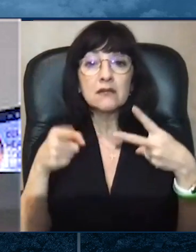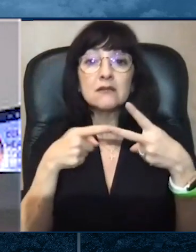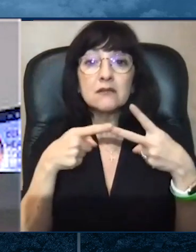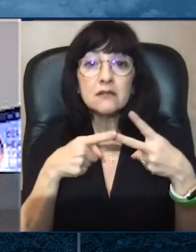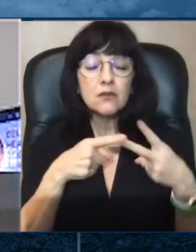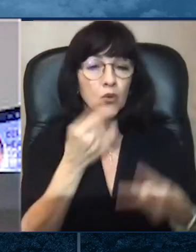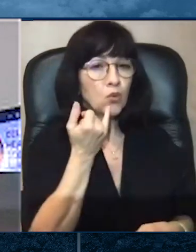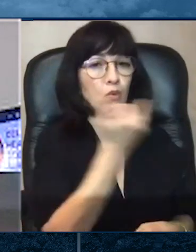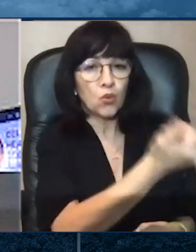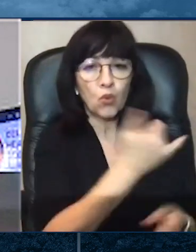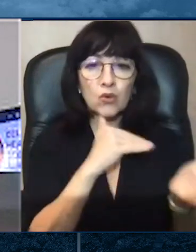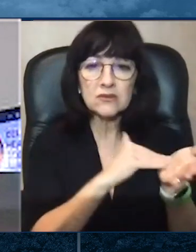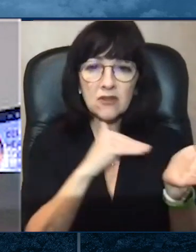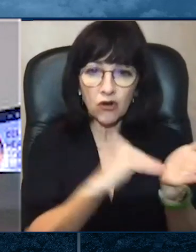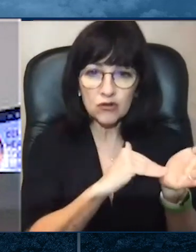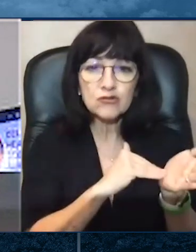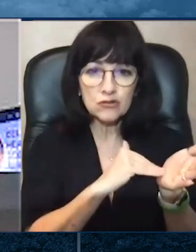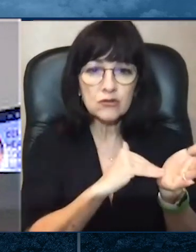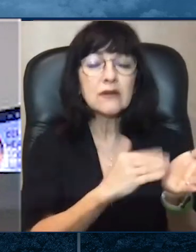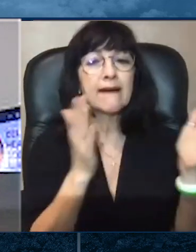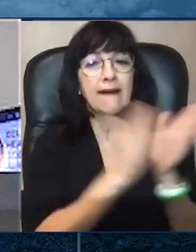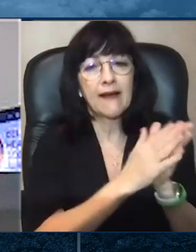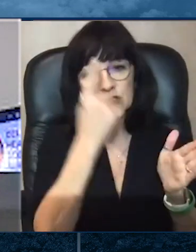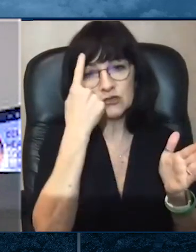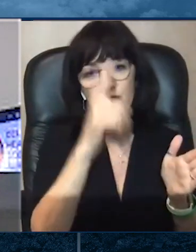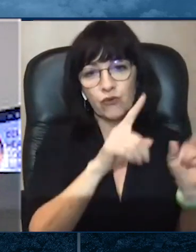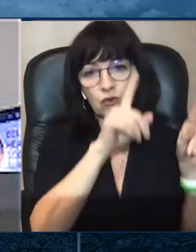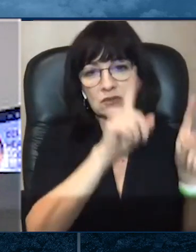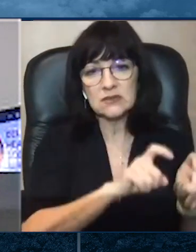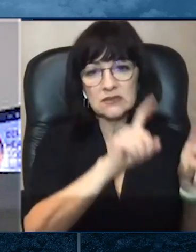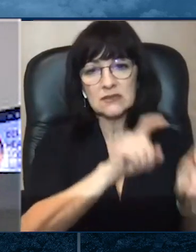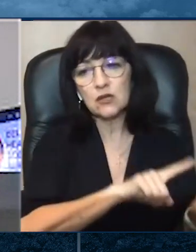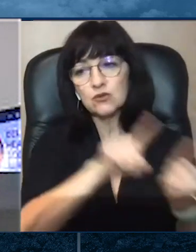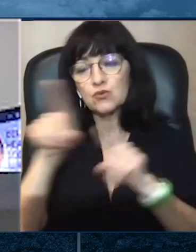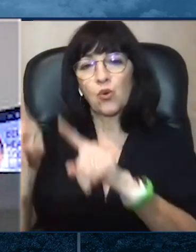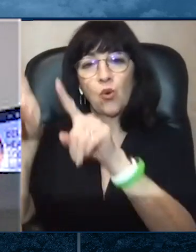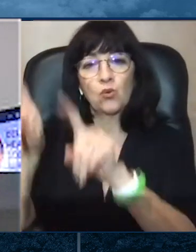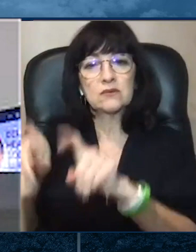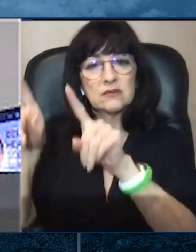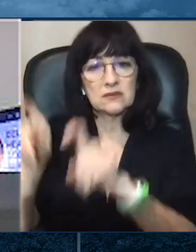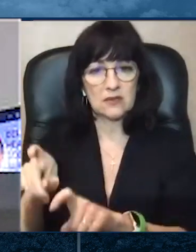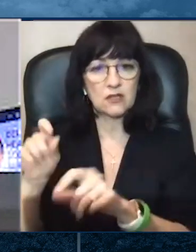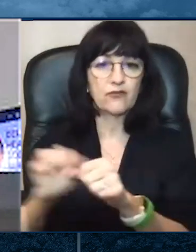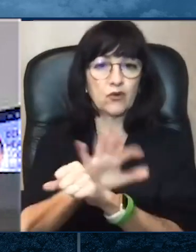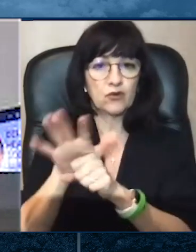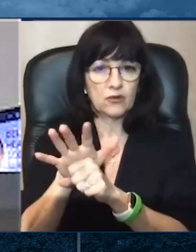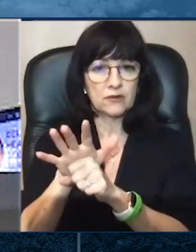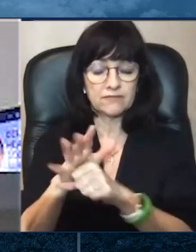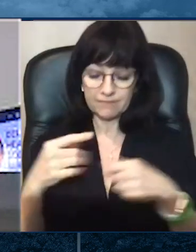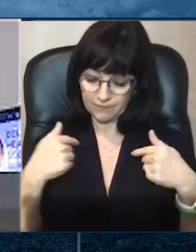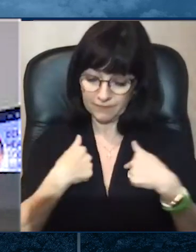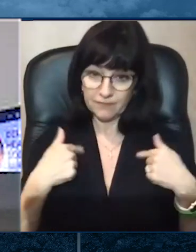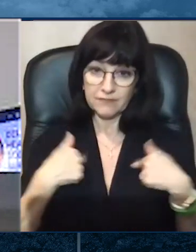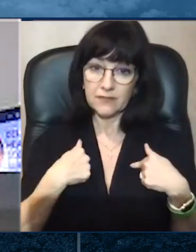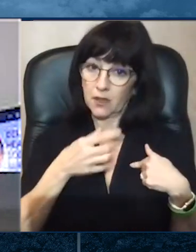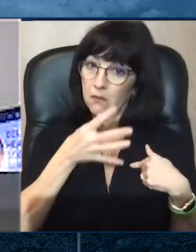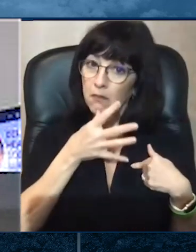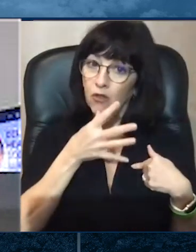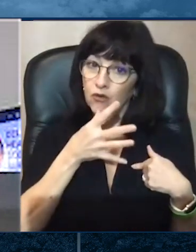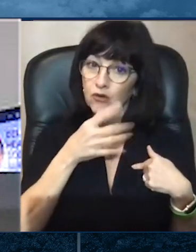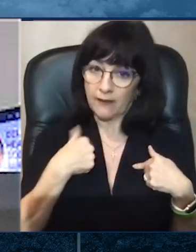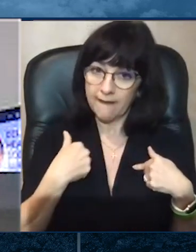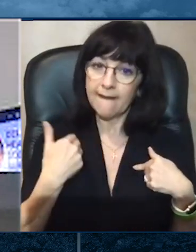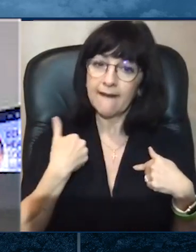Finalmente, yo soy una madre de niños pequeños y hija de padres mejores de edad.